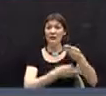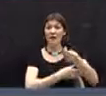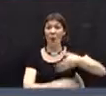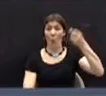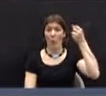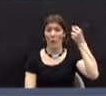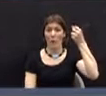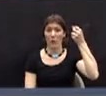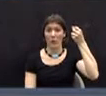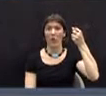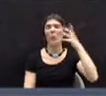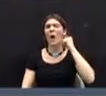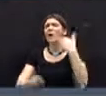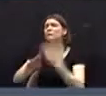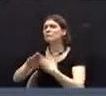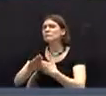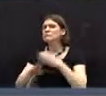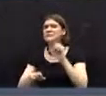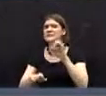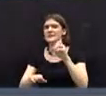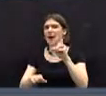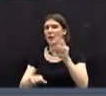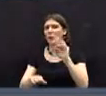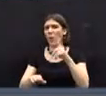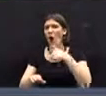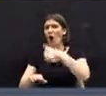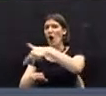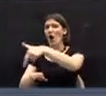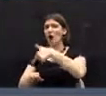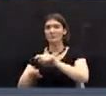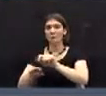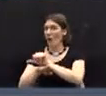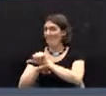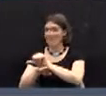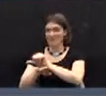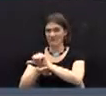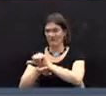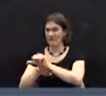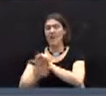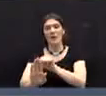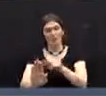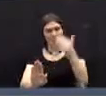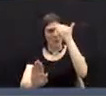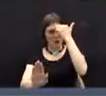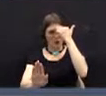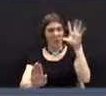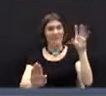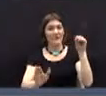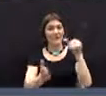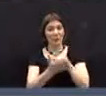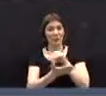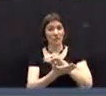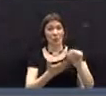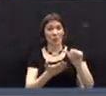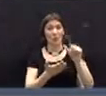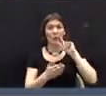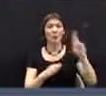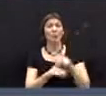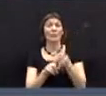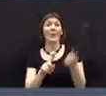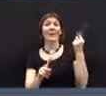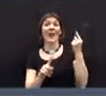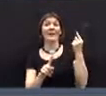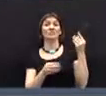for improvements to sidewalks. We made that cut recognizing that there's $50,000 being carried over